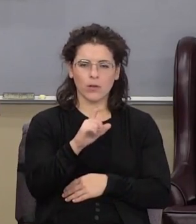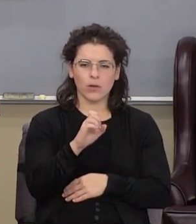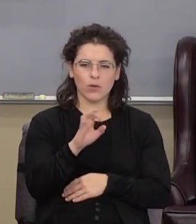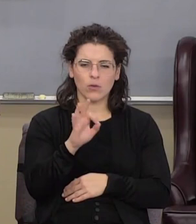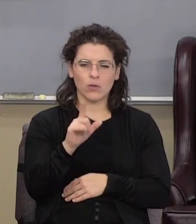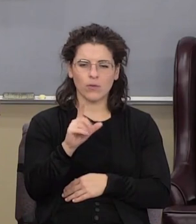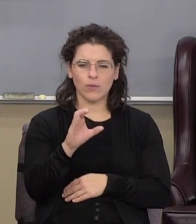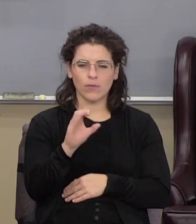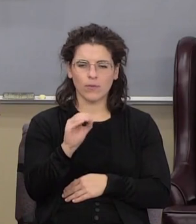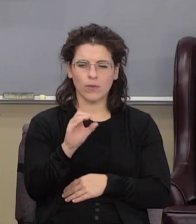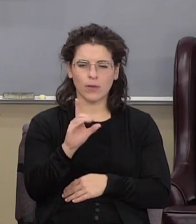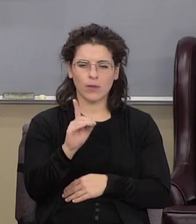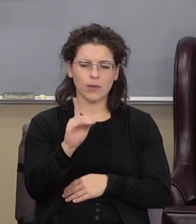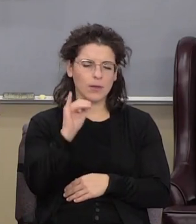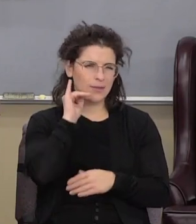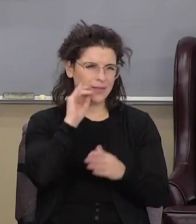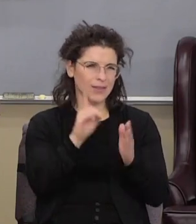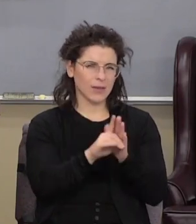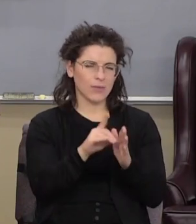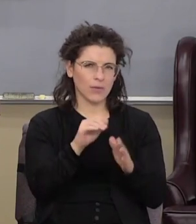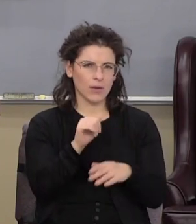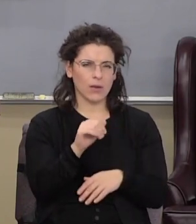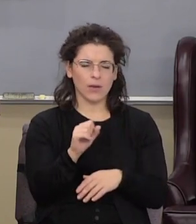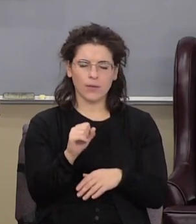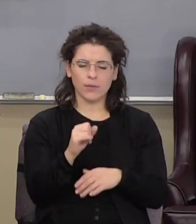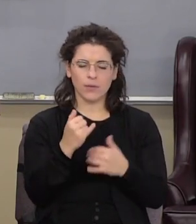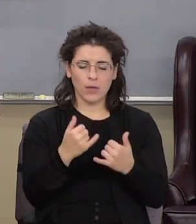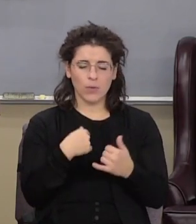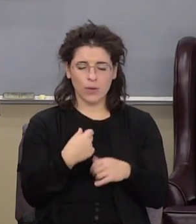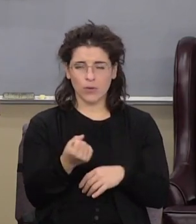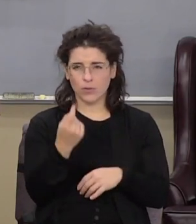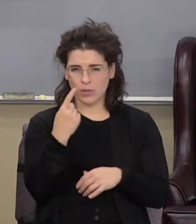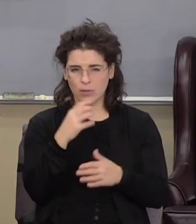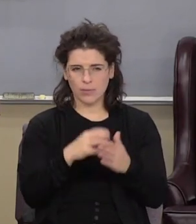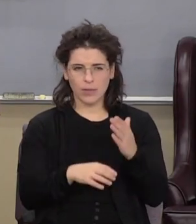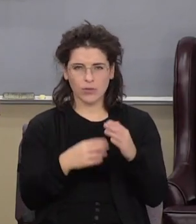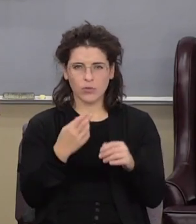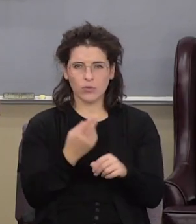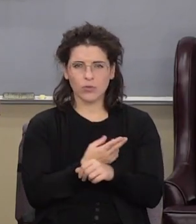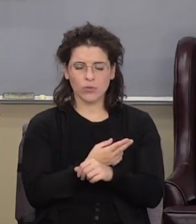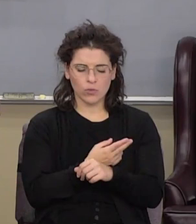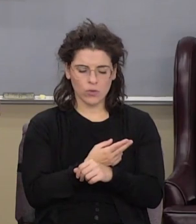1st Peter chapter 2 now I understand that this passage is used